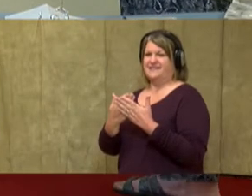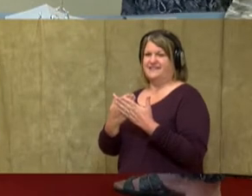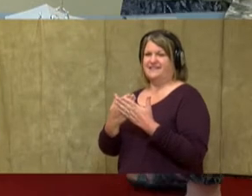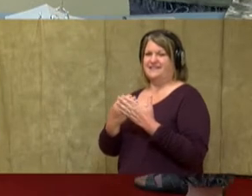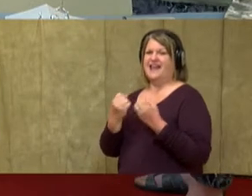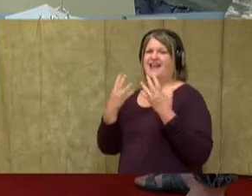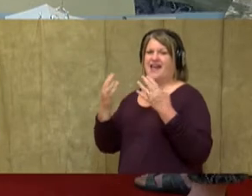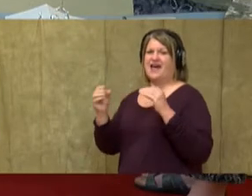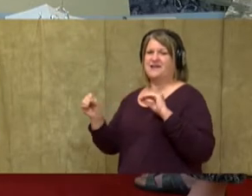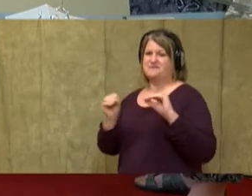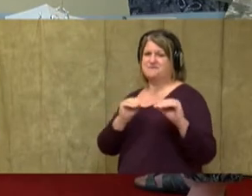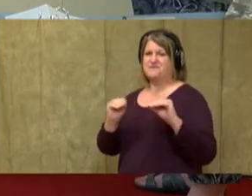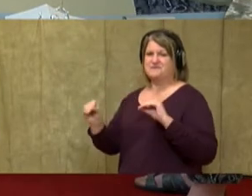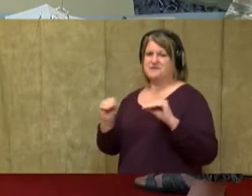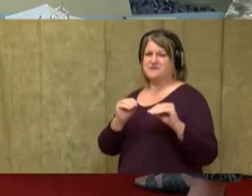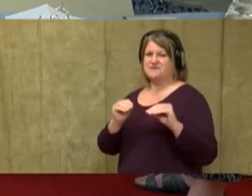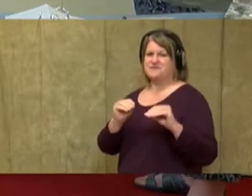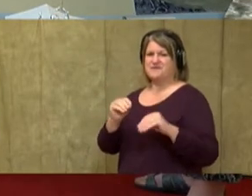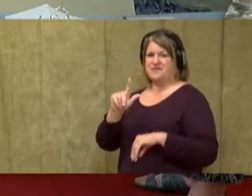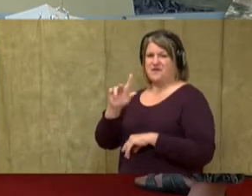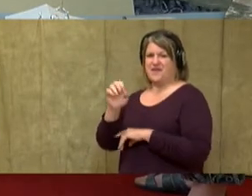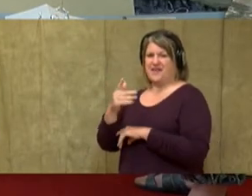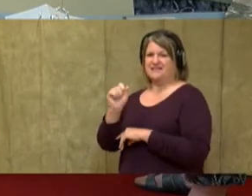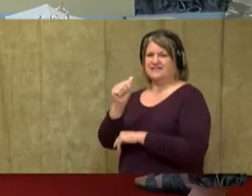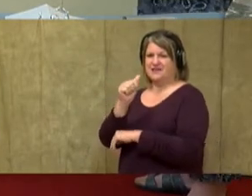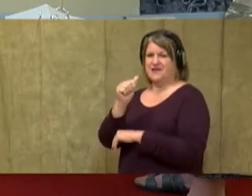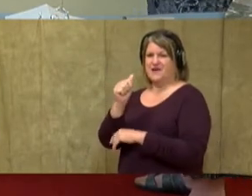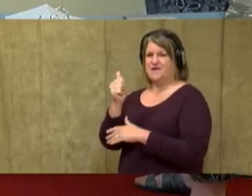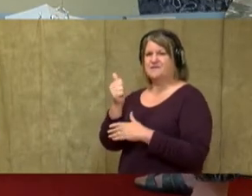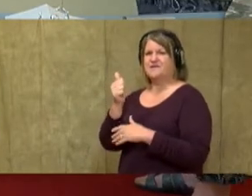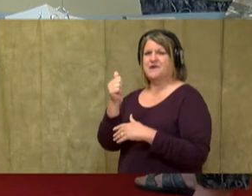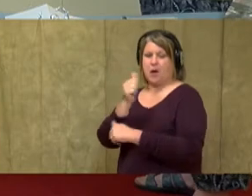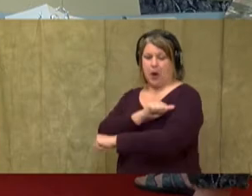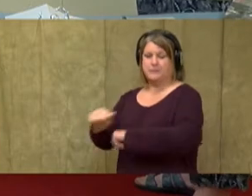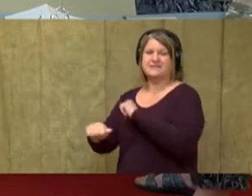great, Ms. Phillips. Let's do another one. We've got another space right here.